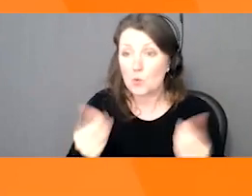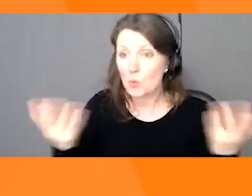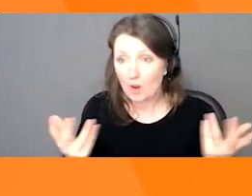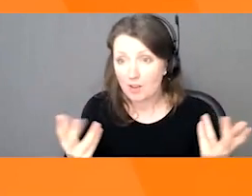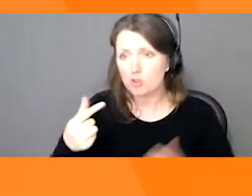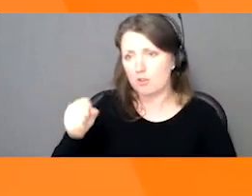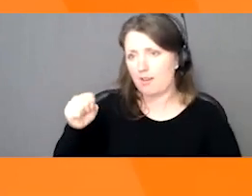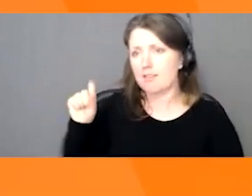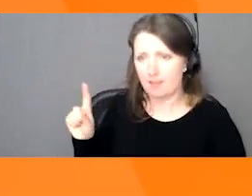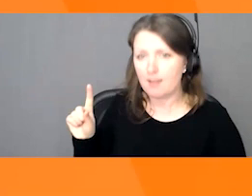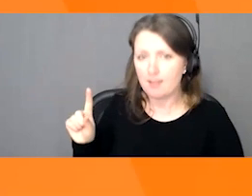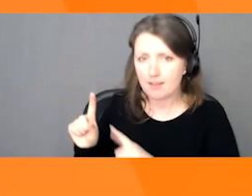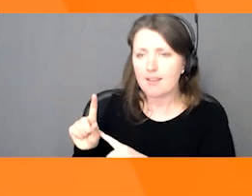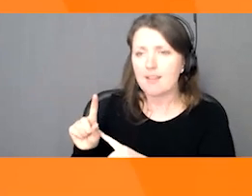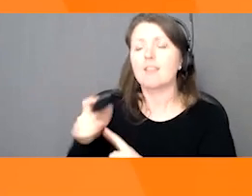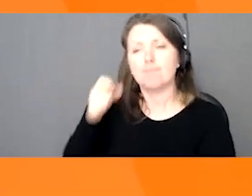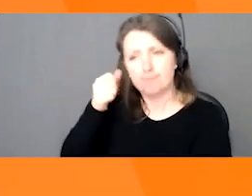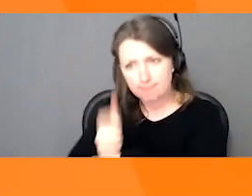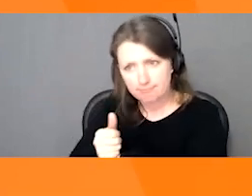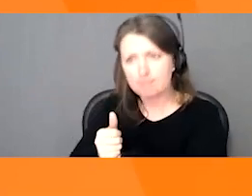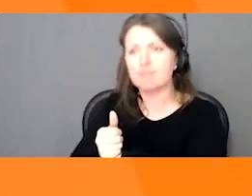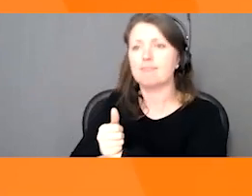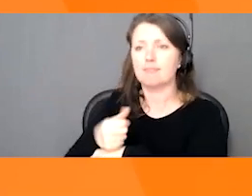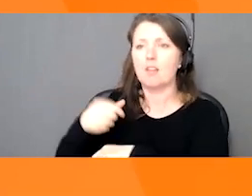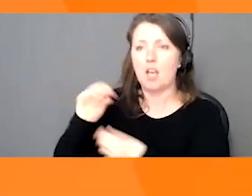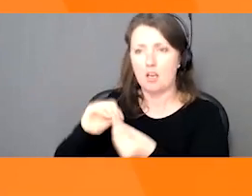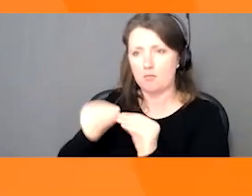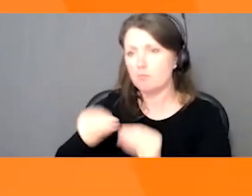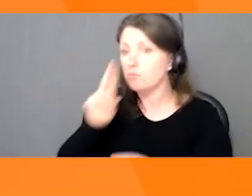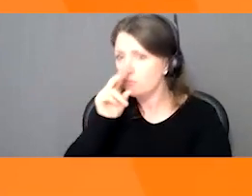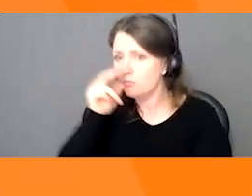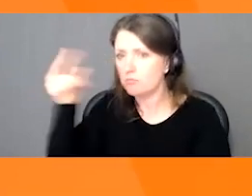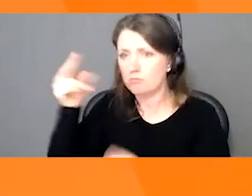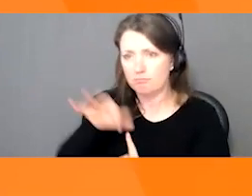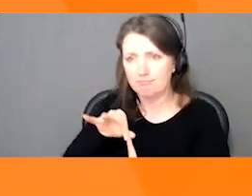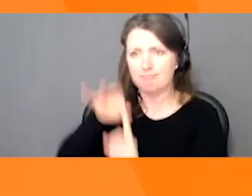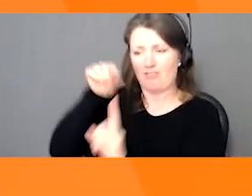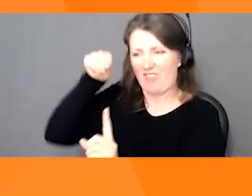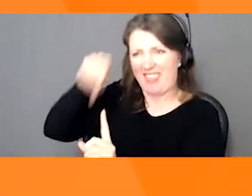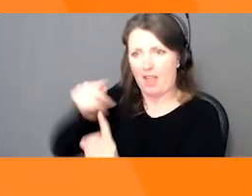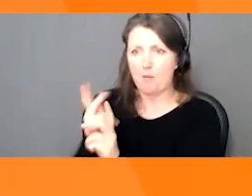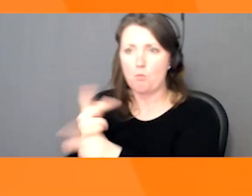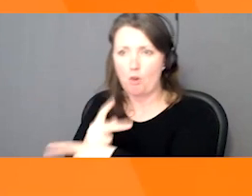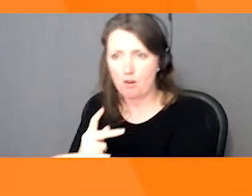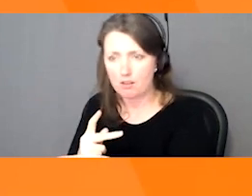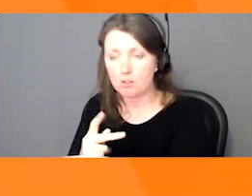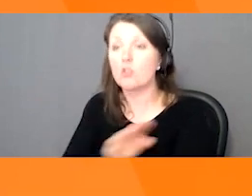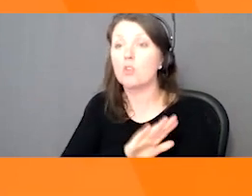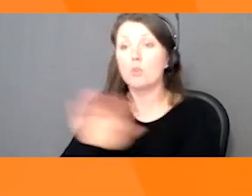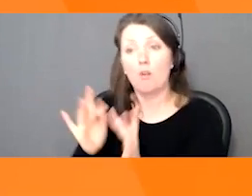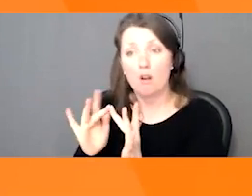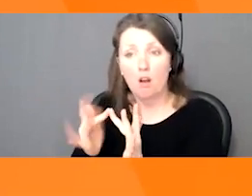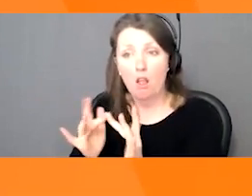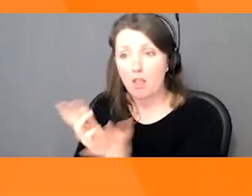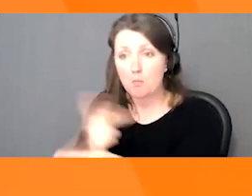into product web pages. With products identified in a standardized way, search engines can more easily find the right product